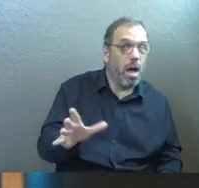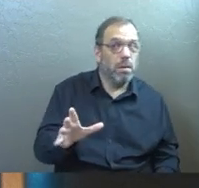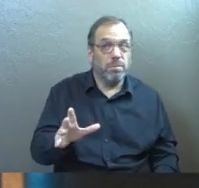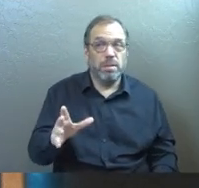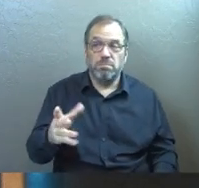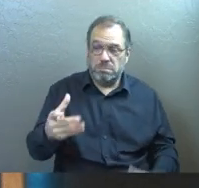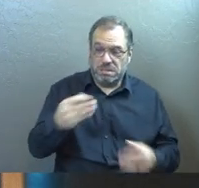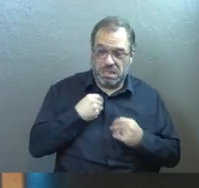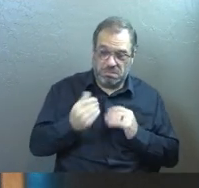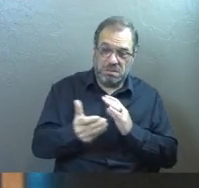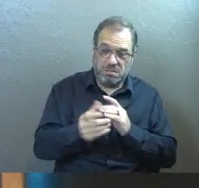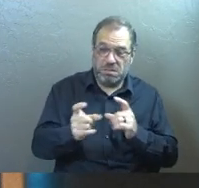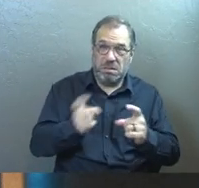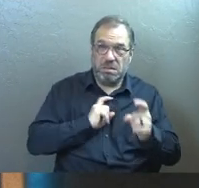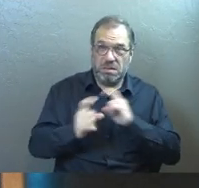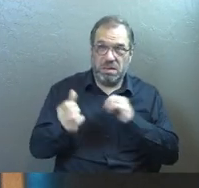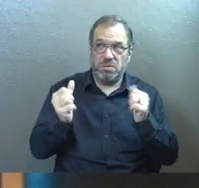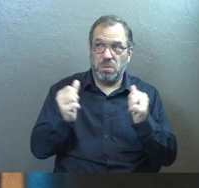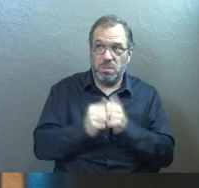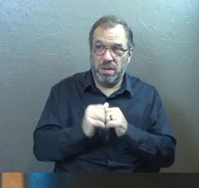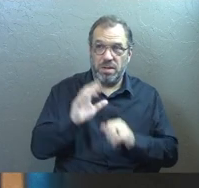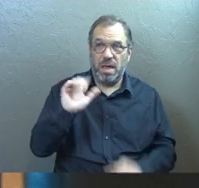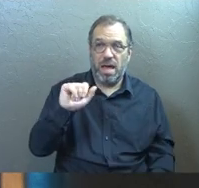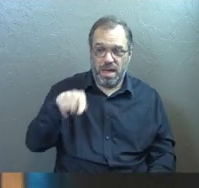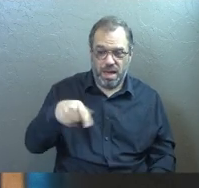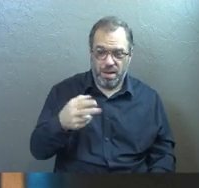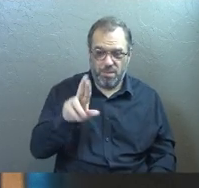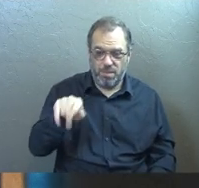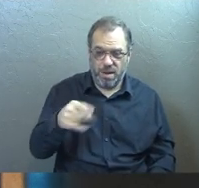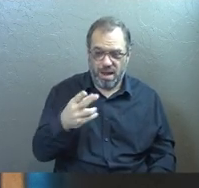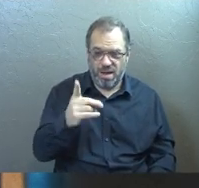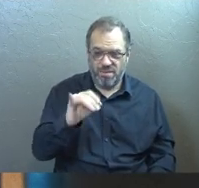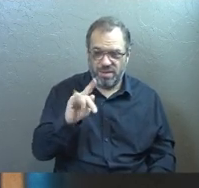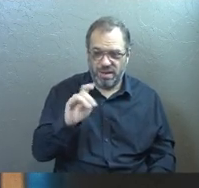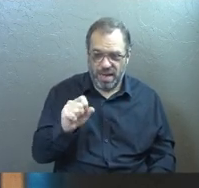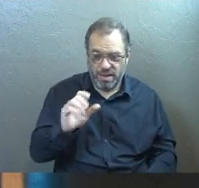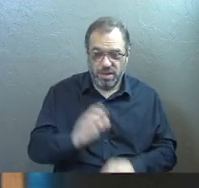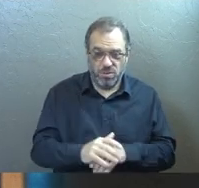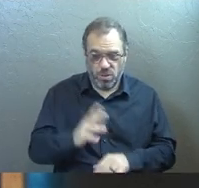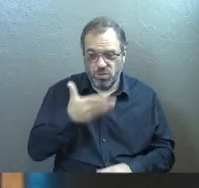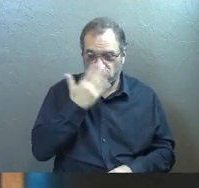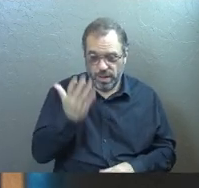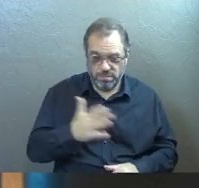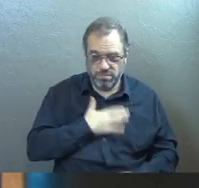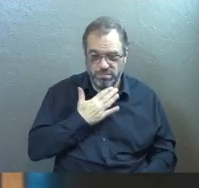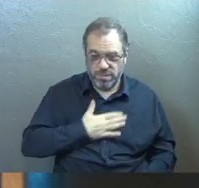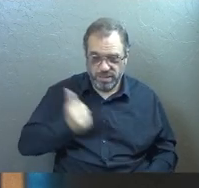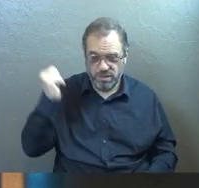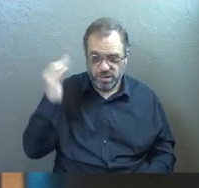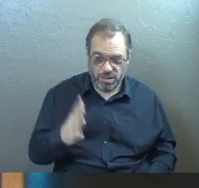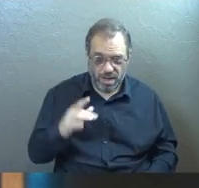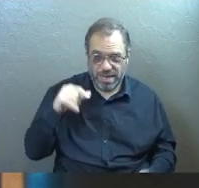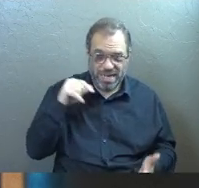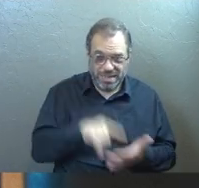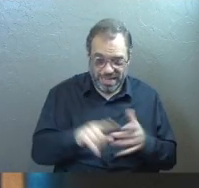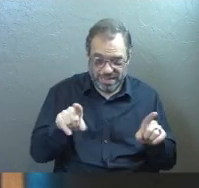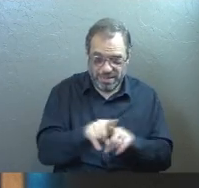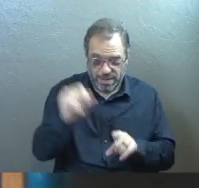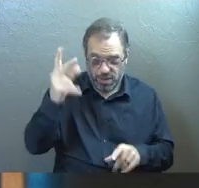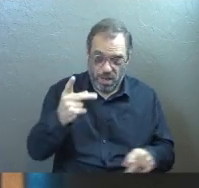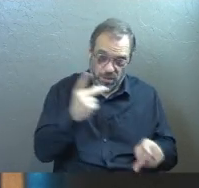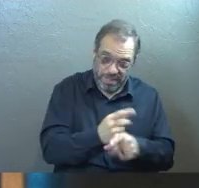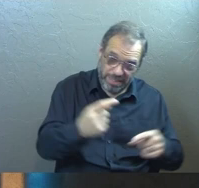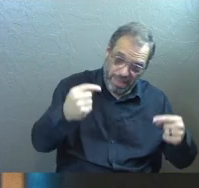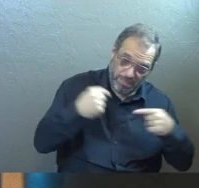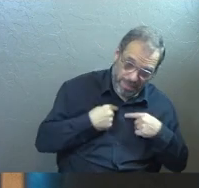supplied with the gifts that you sent me with Epaphroditus. They are a sweet smelling sacrifice that is acceptable and pleasing to God. And this same God who